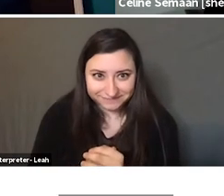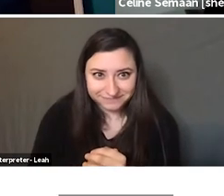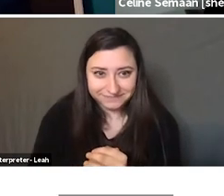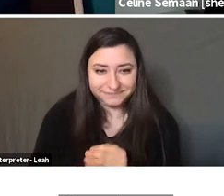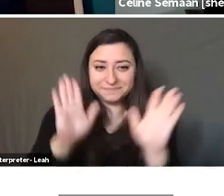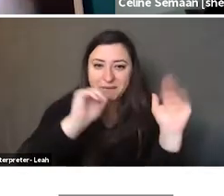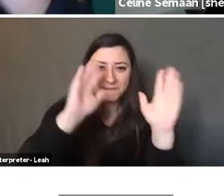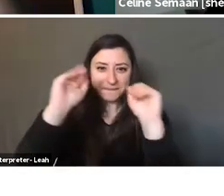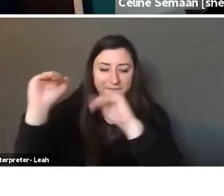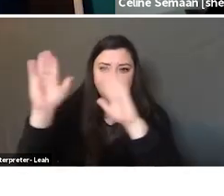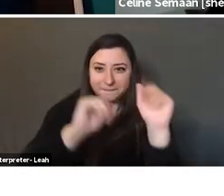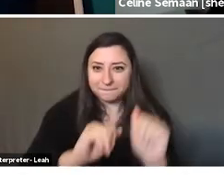Bye. Salaam. Bye-bye.-bye.-bye. Bye Bye